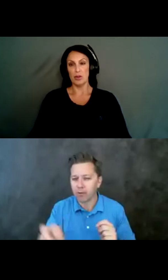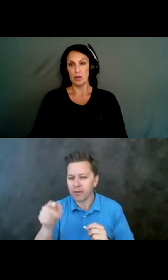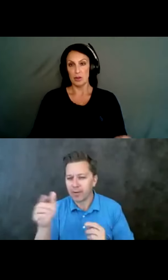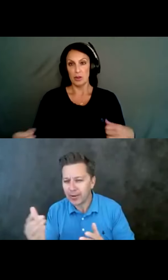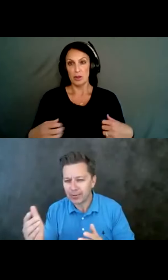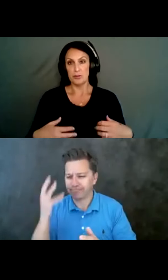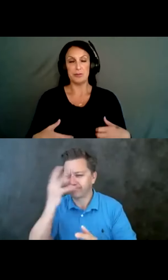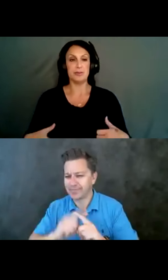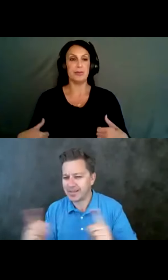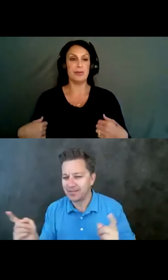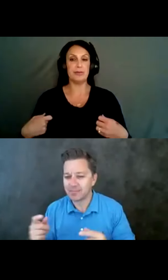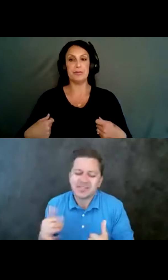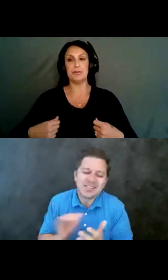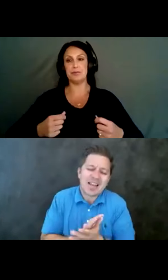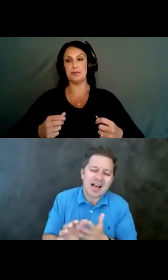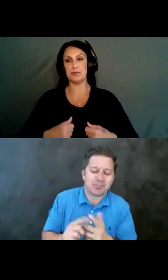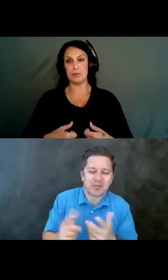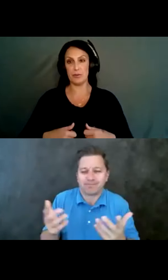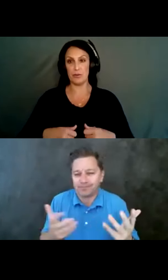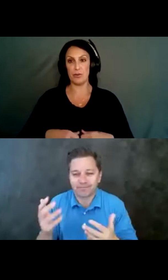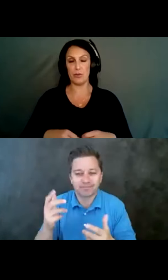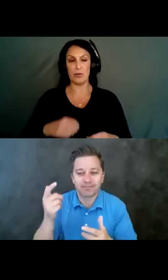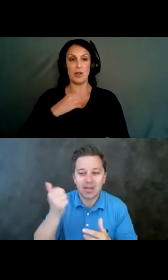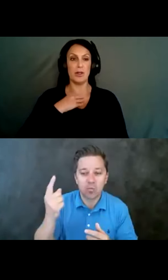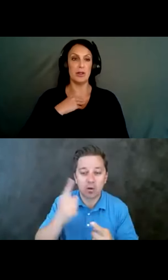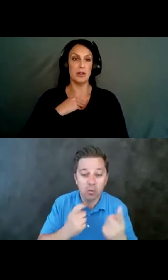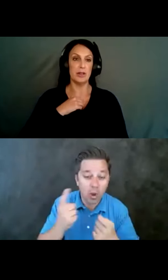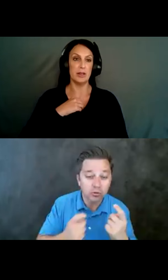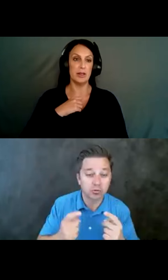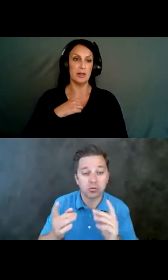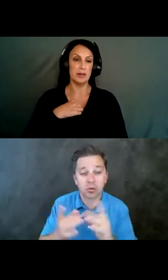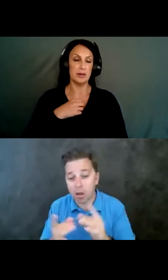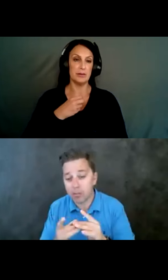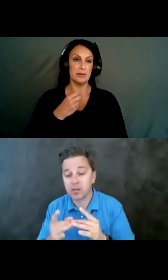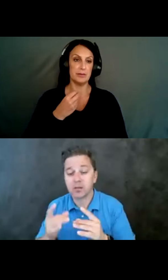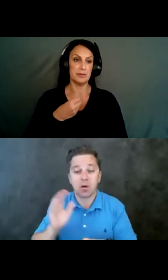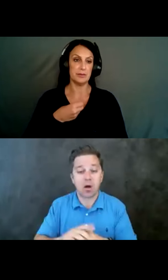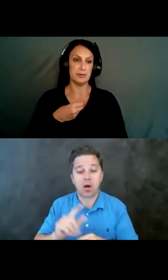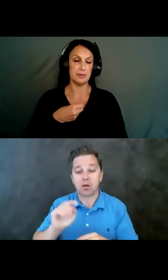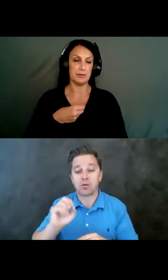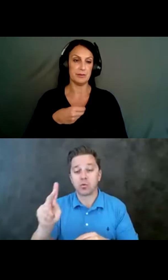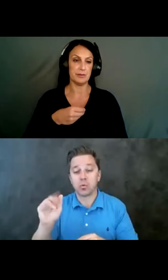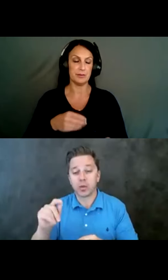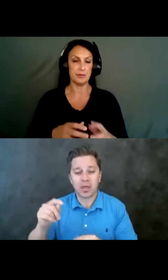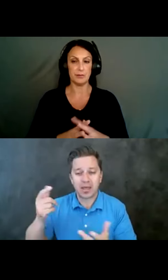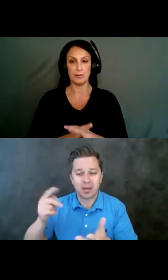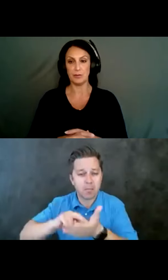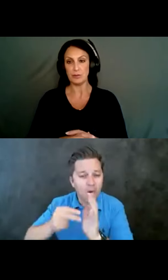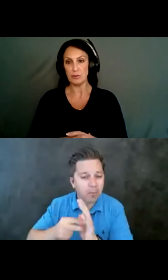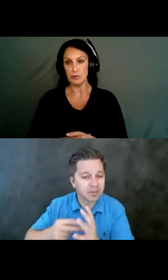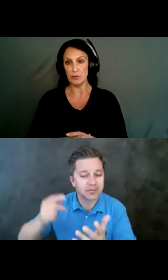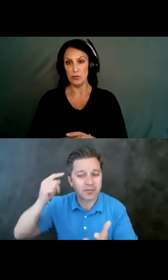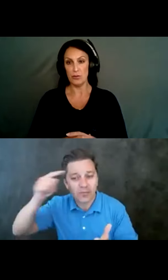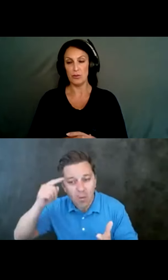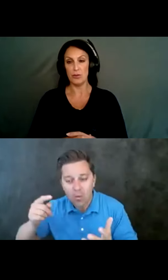but it still looks nice. Um, so if anyone has any questions or comments on the toolkit, what the toolkit is for, or just